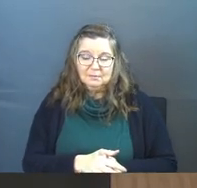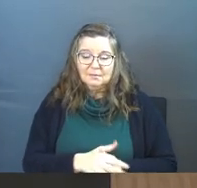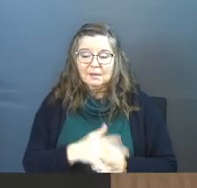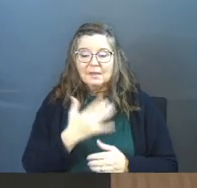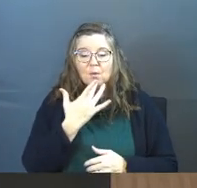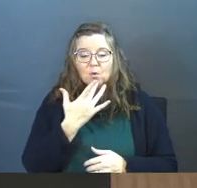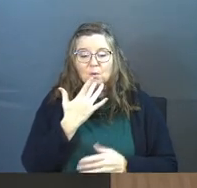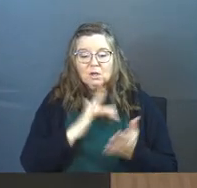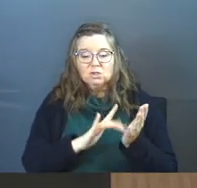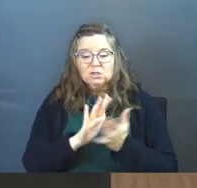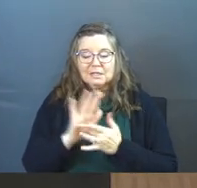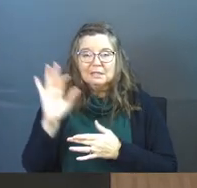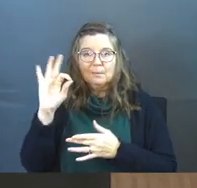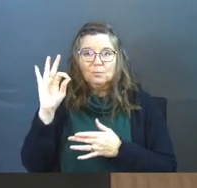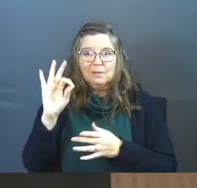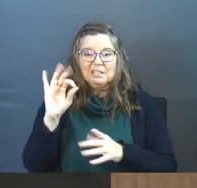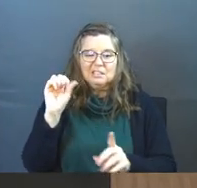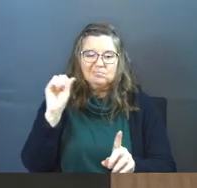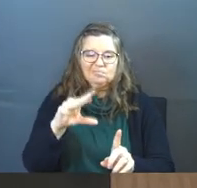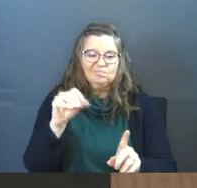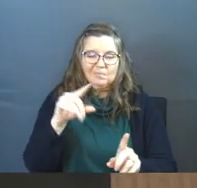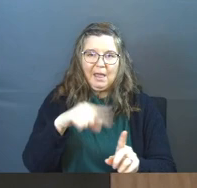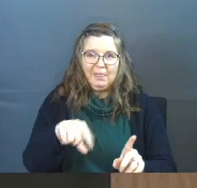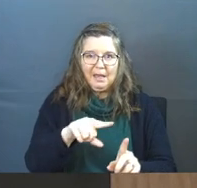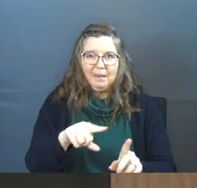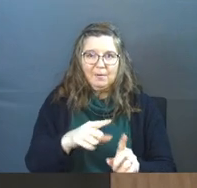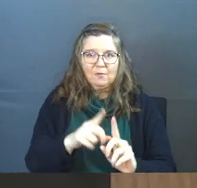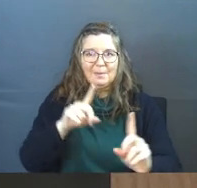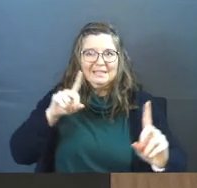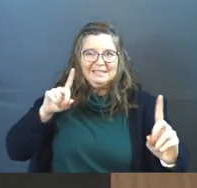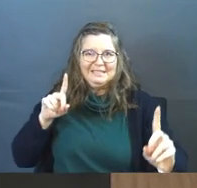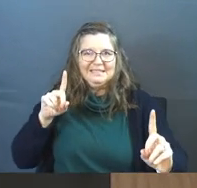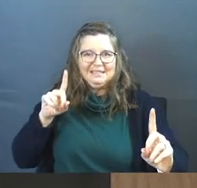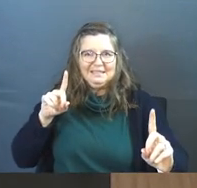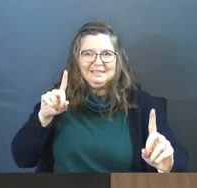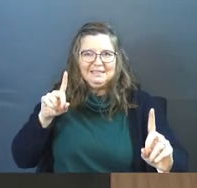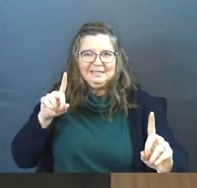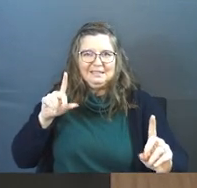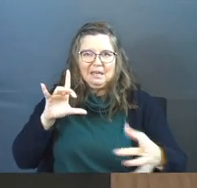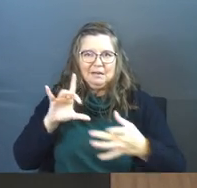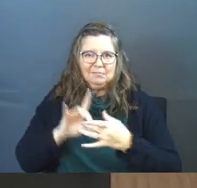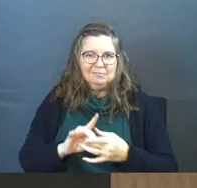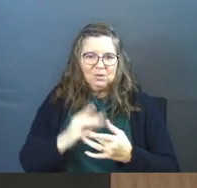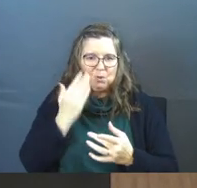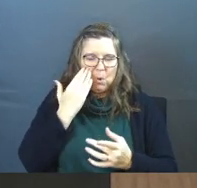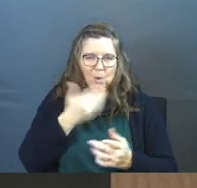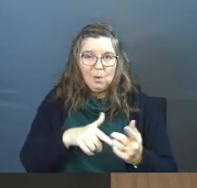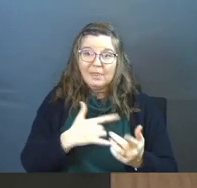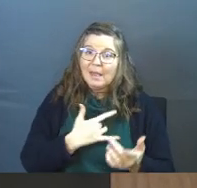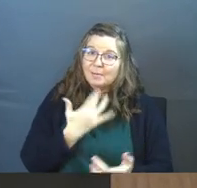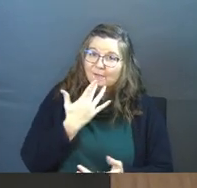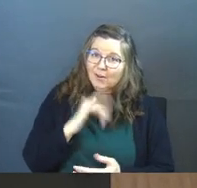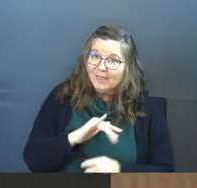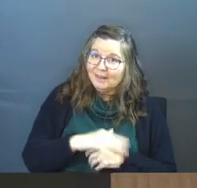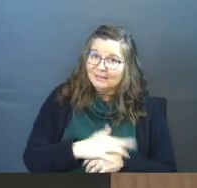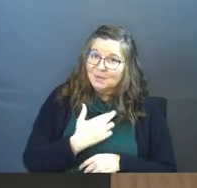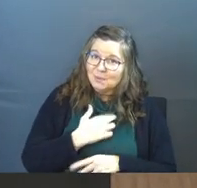They would rather Jesus preach at these folks from a distance. That's what they'd prefer.